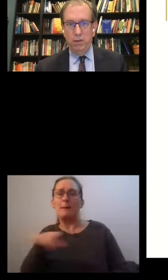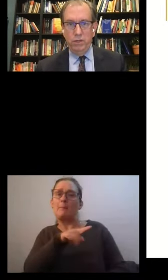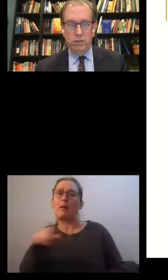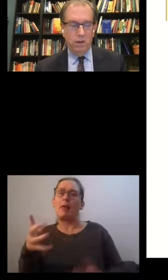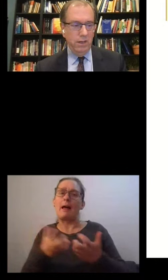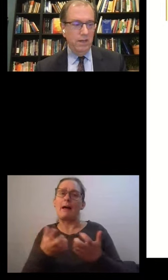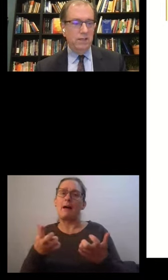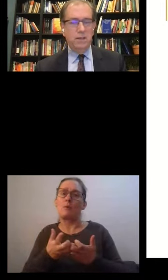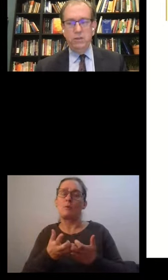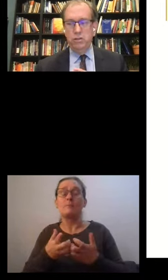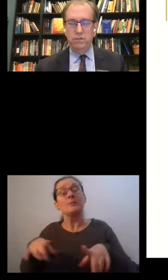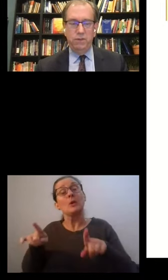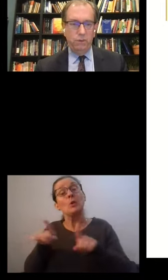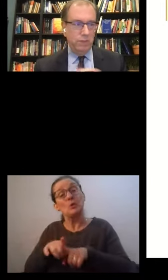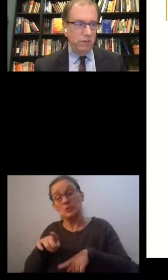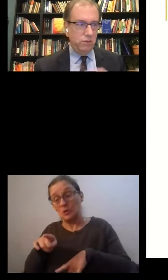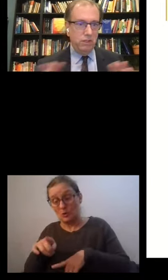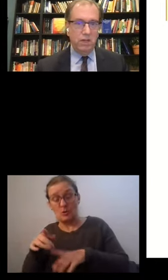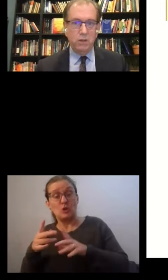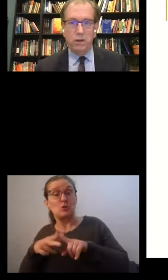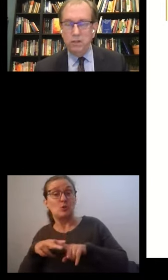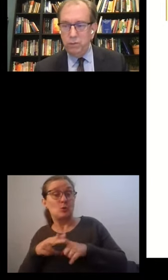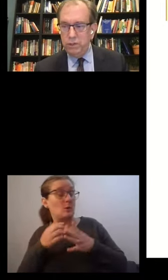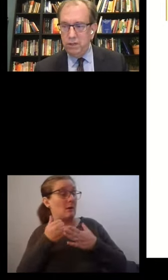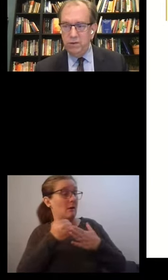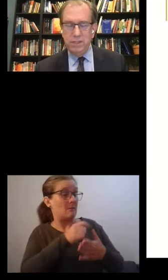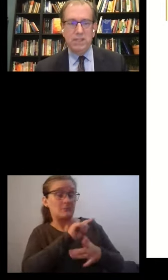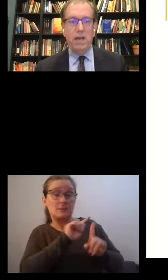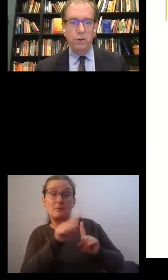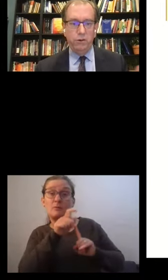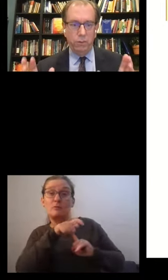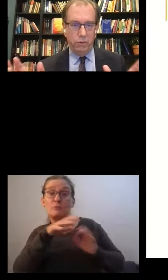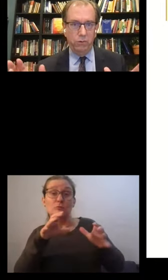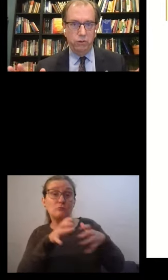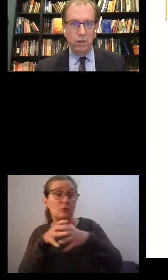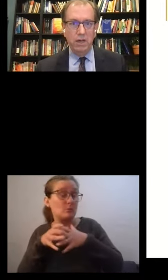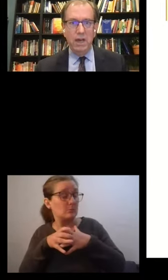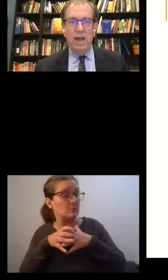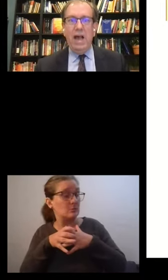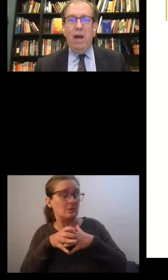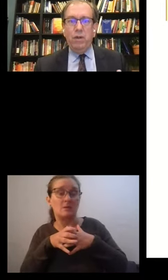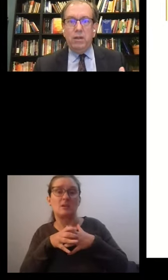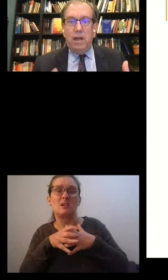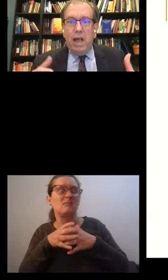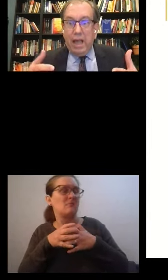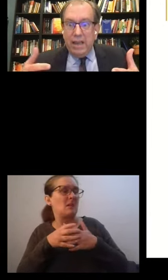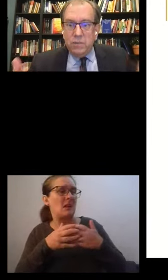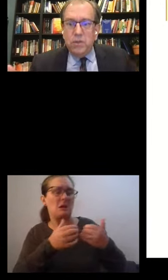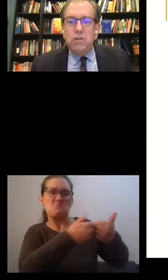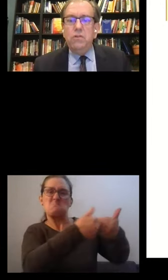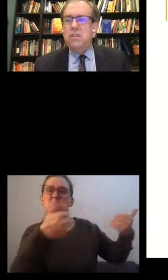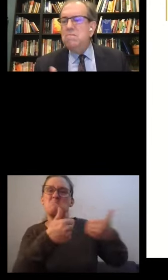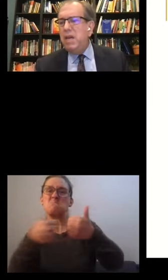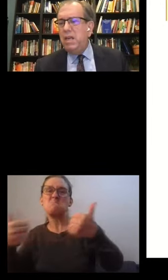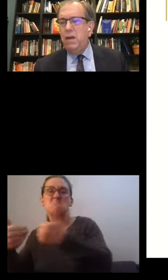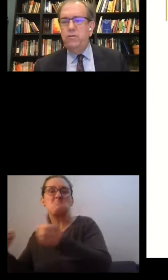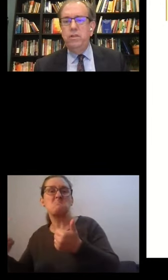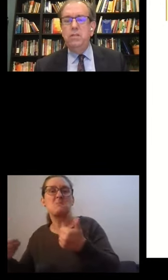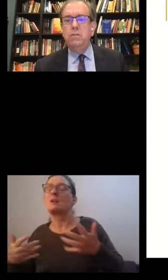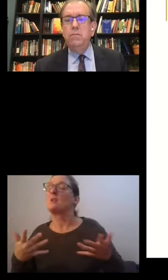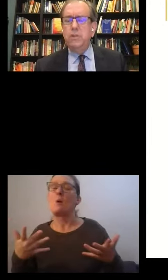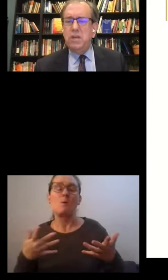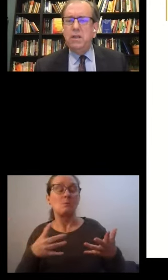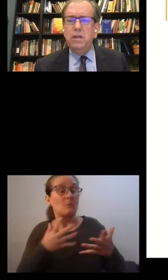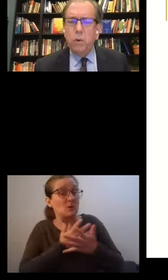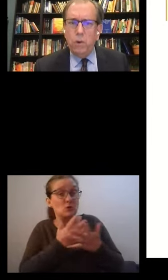coordinating. We saw discussions of different ministries not talking to each other in a siloed approach. Well, it has been used in many